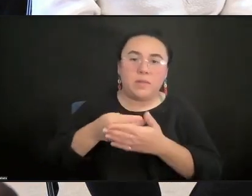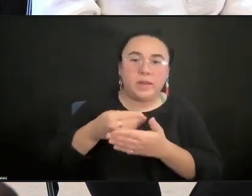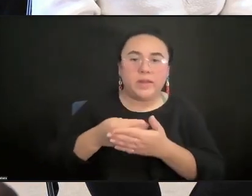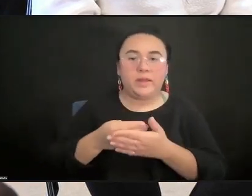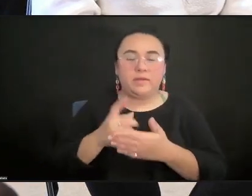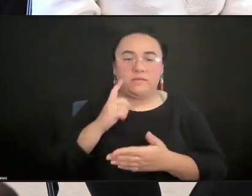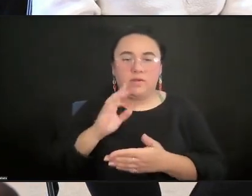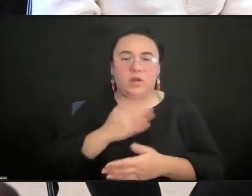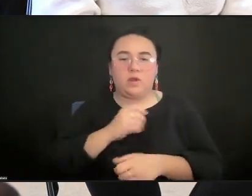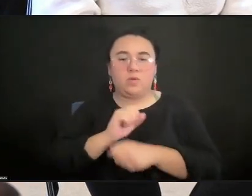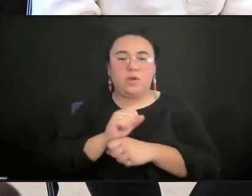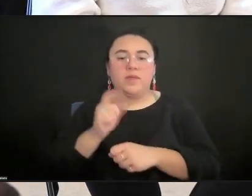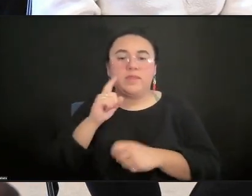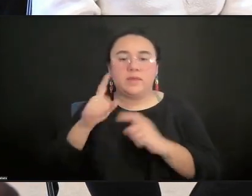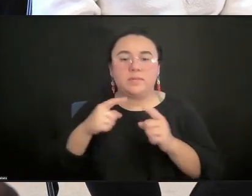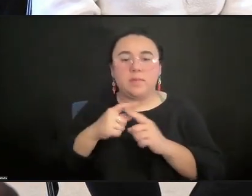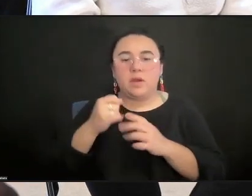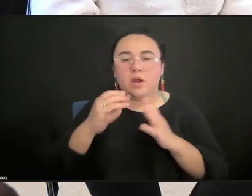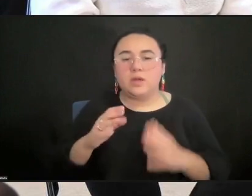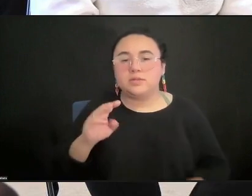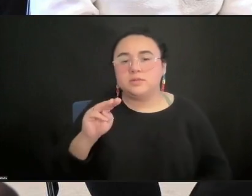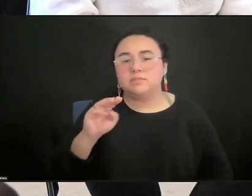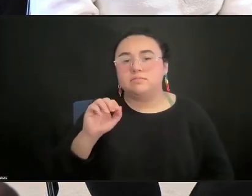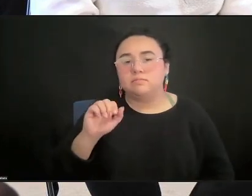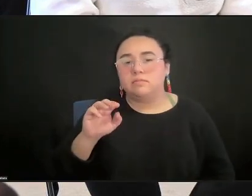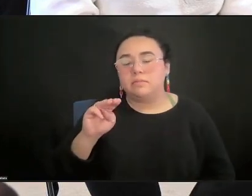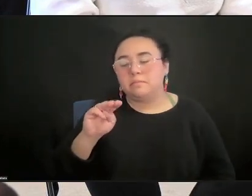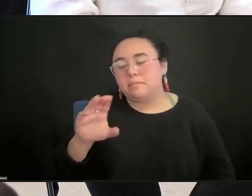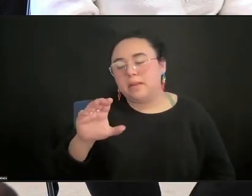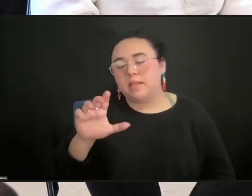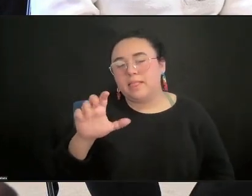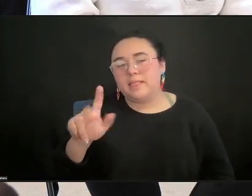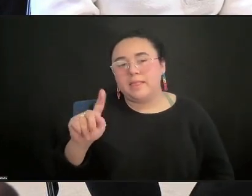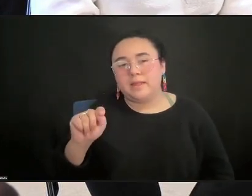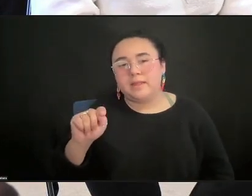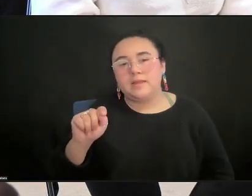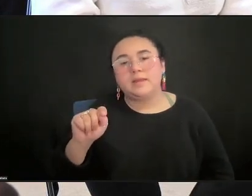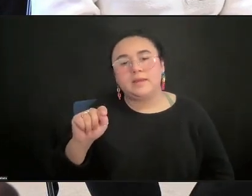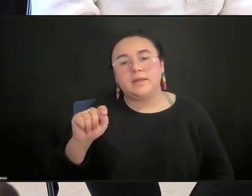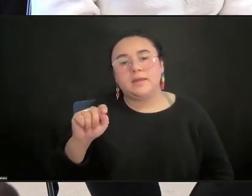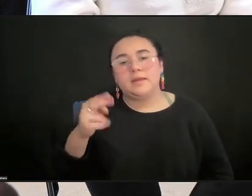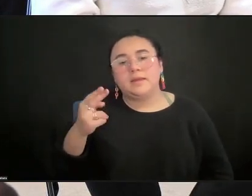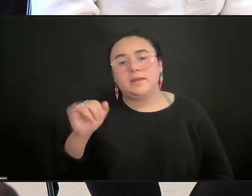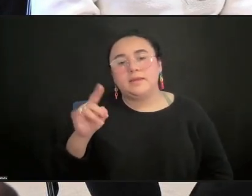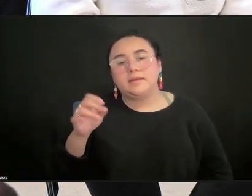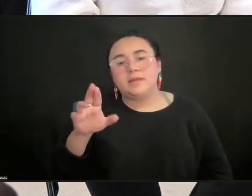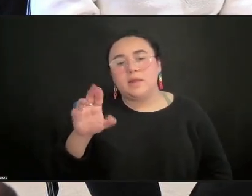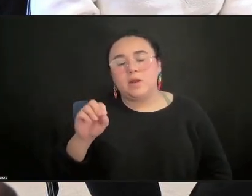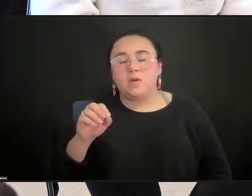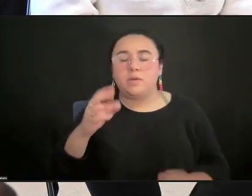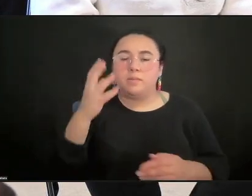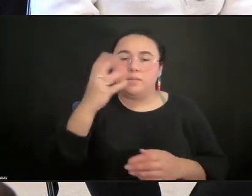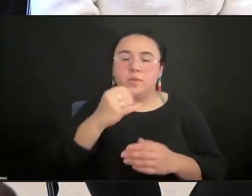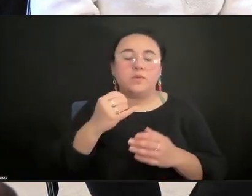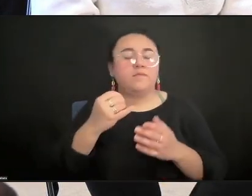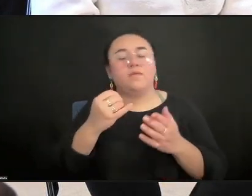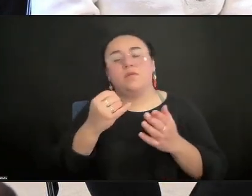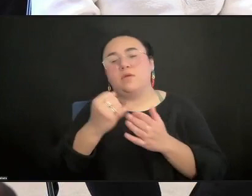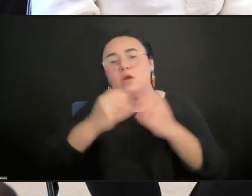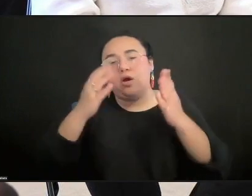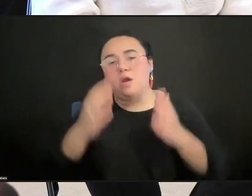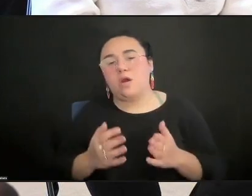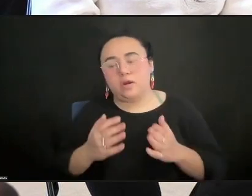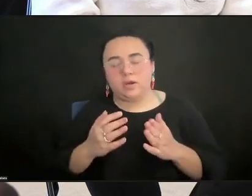Macleet Hedero, who is both a brilliant artist, programmer, and curator, and the work she put forward with Yerba Buena,